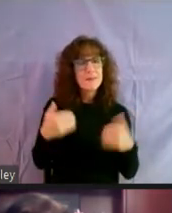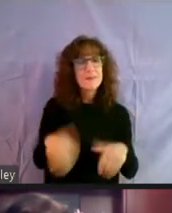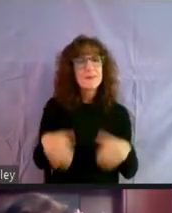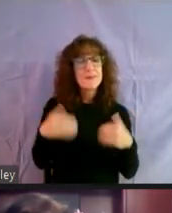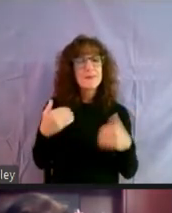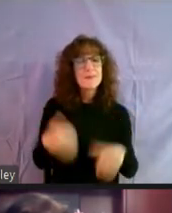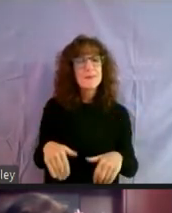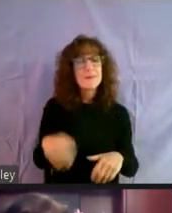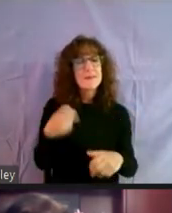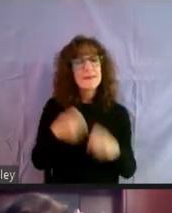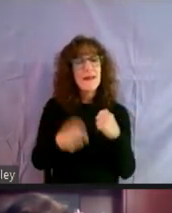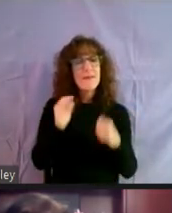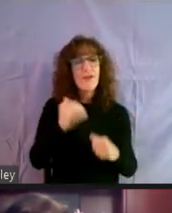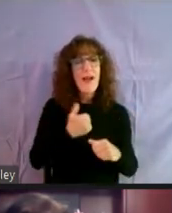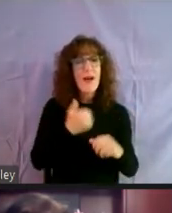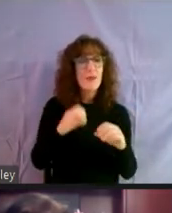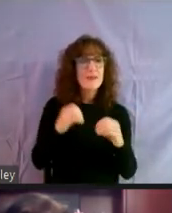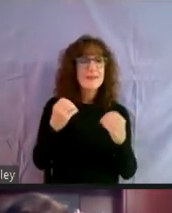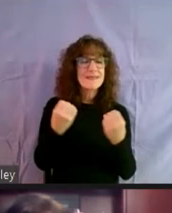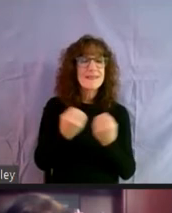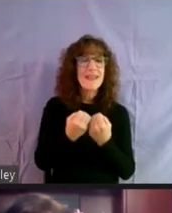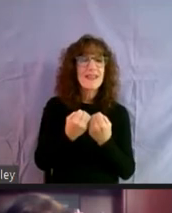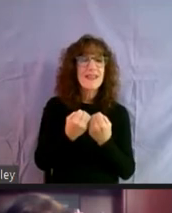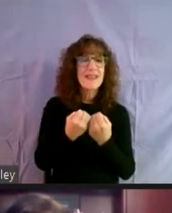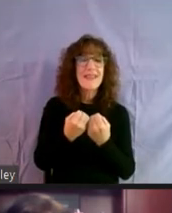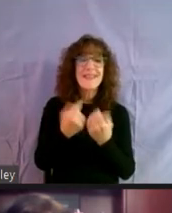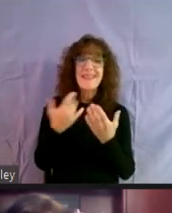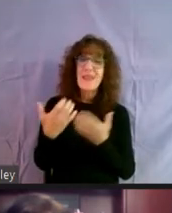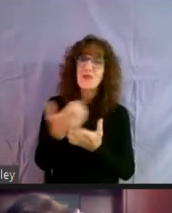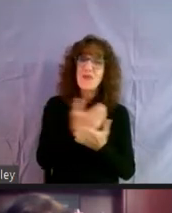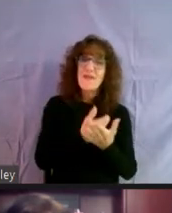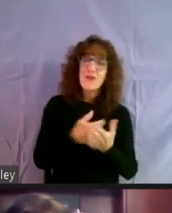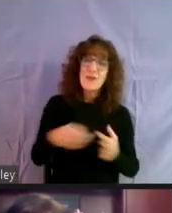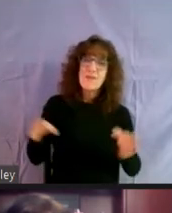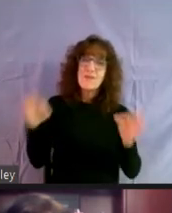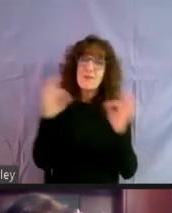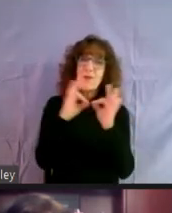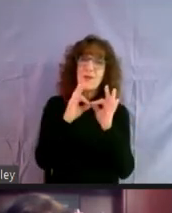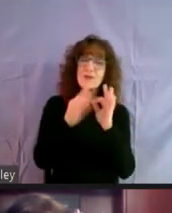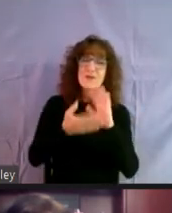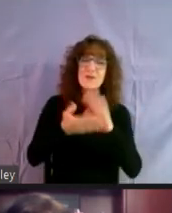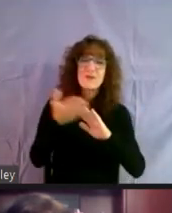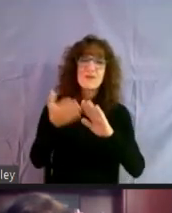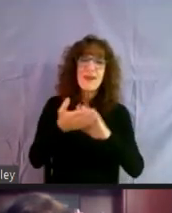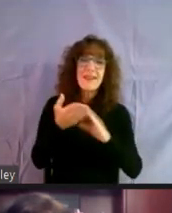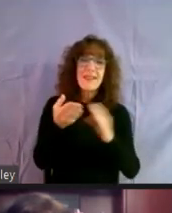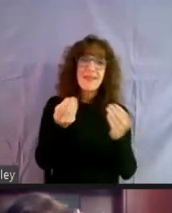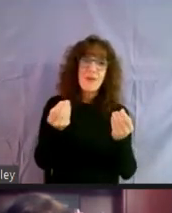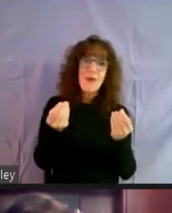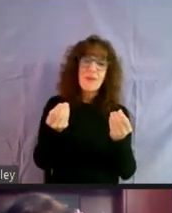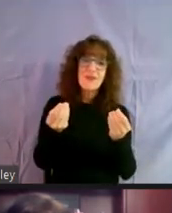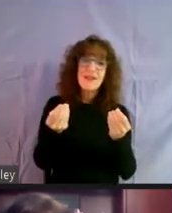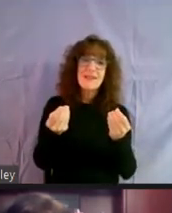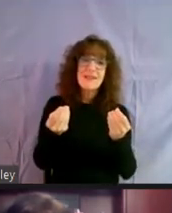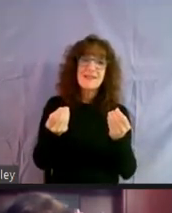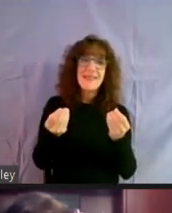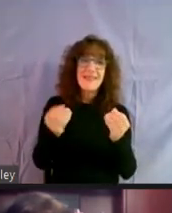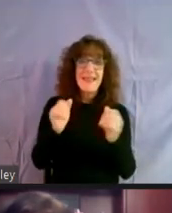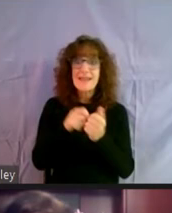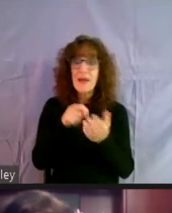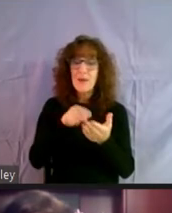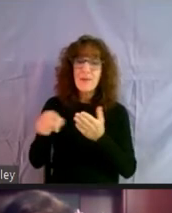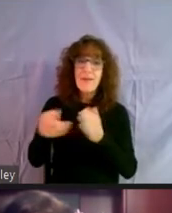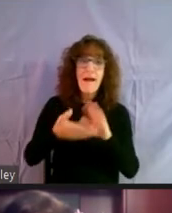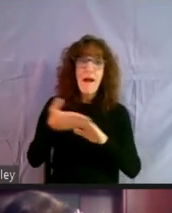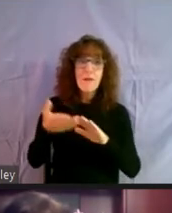our organization, right? You know, that rent revenue is critical to our property operations. It is the source of funds with which we pay our operating